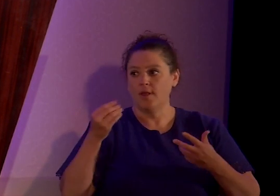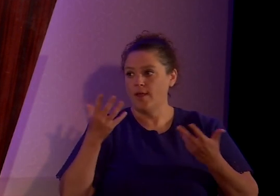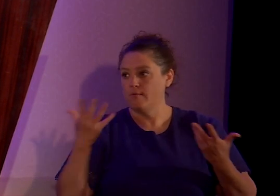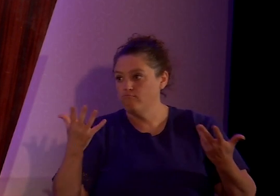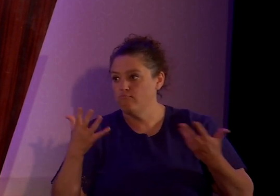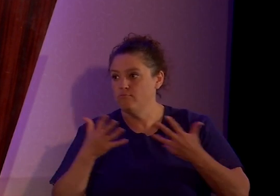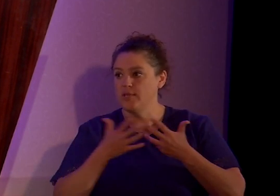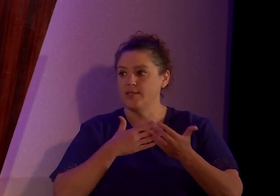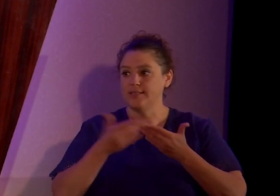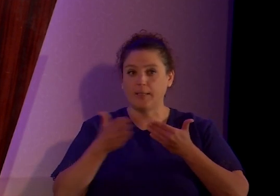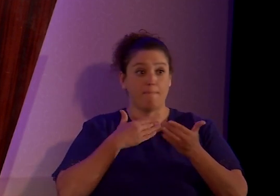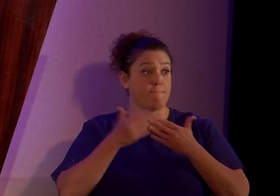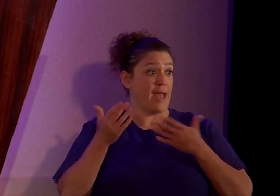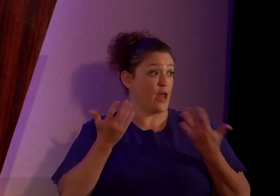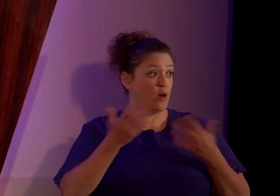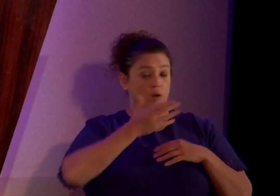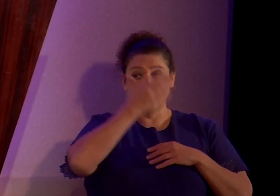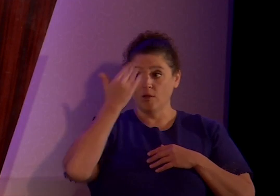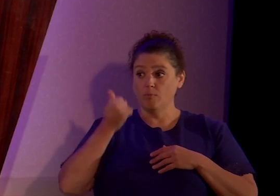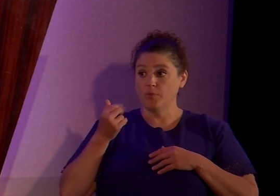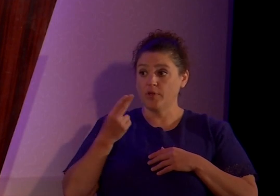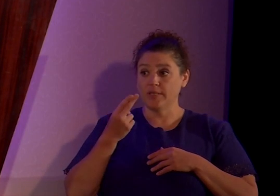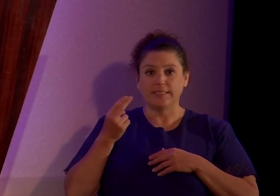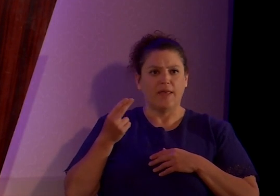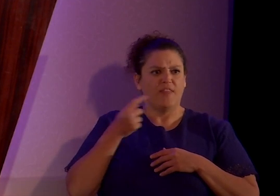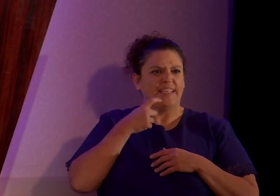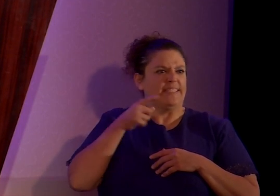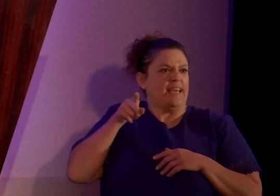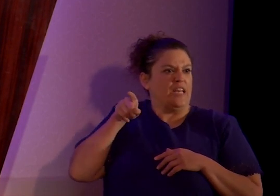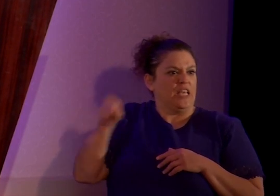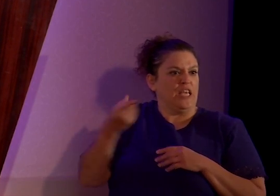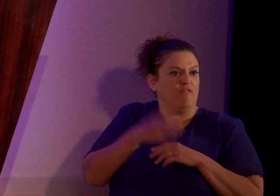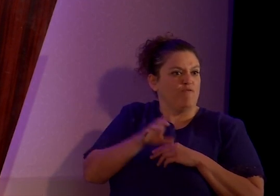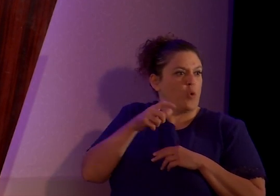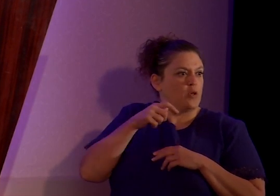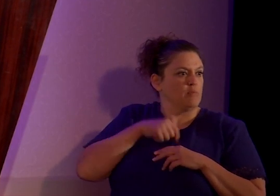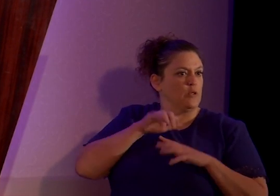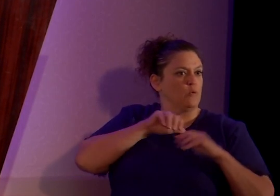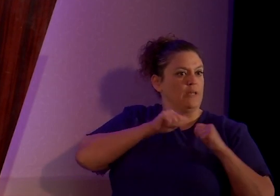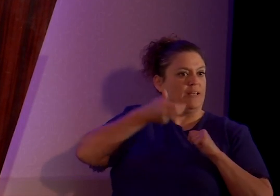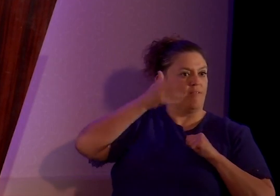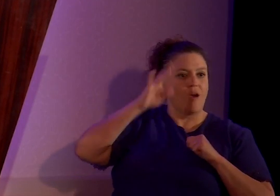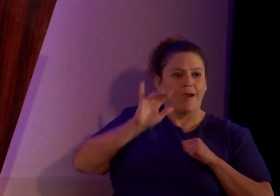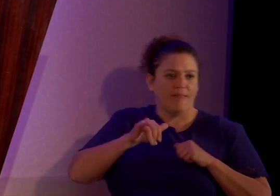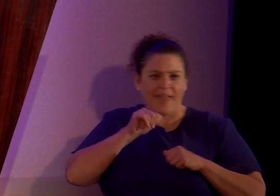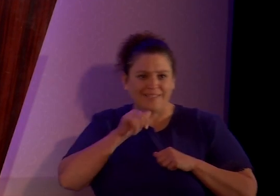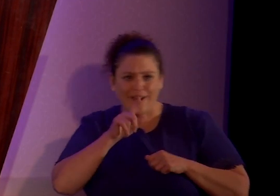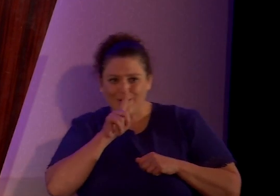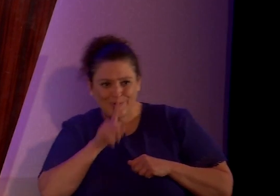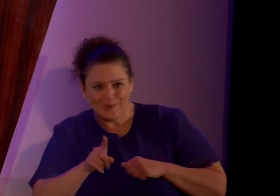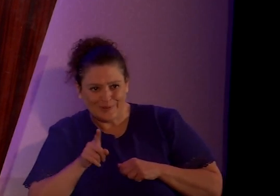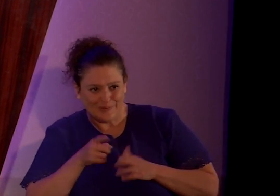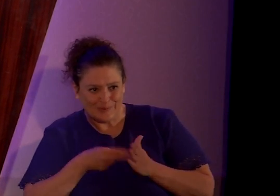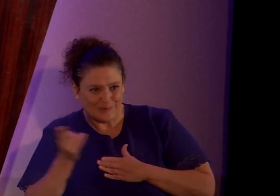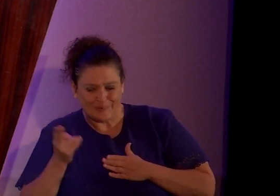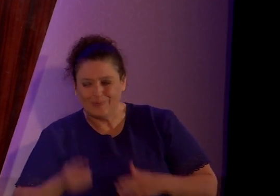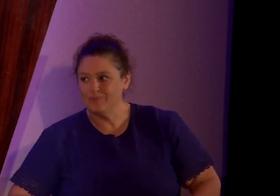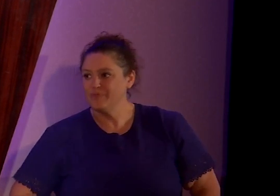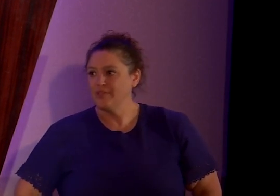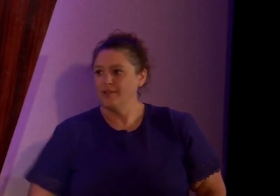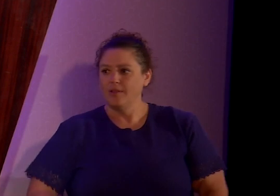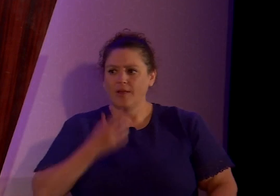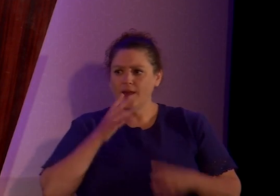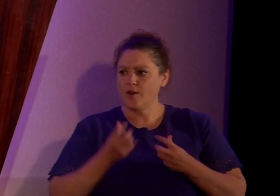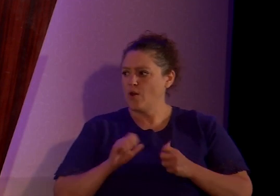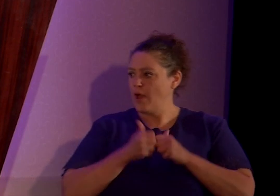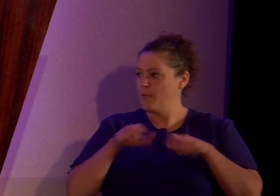because he turned me away from God, which isn't even true. So, I don't know how I'm doing on time. I